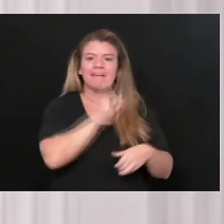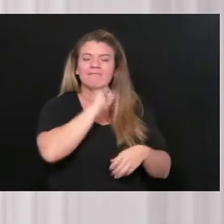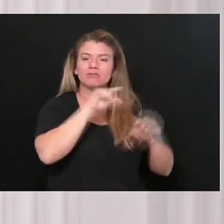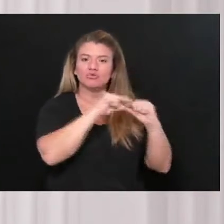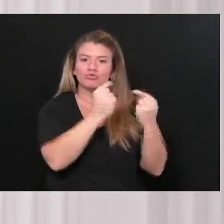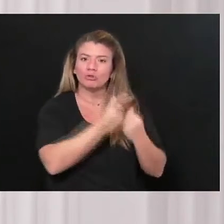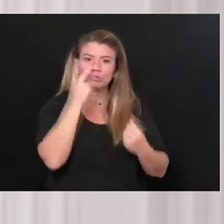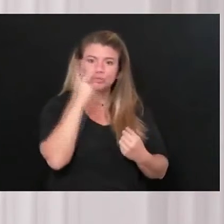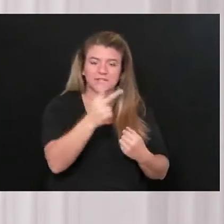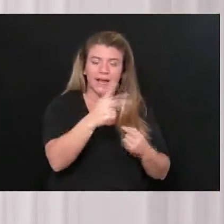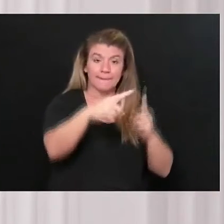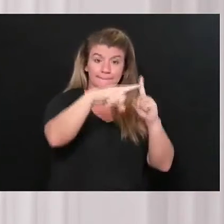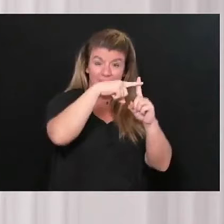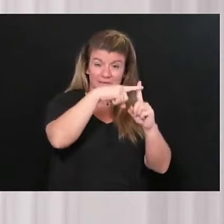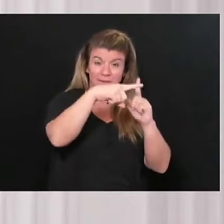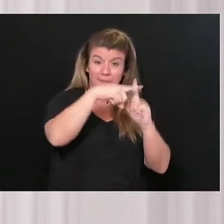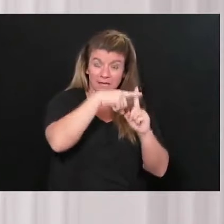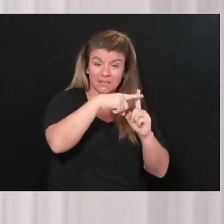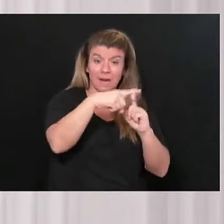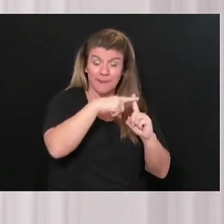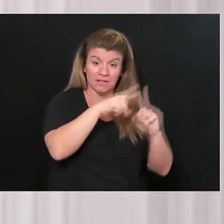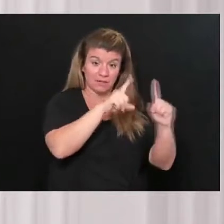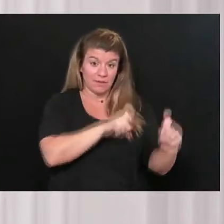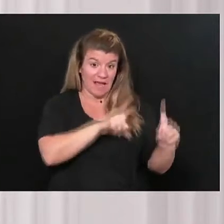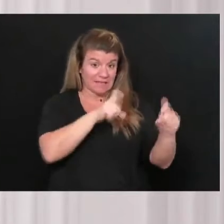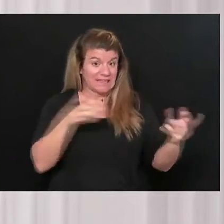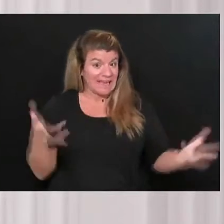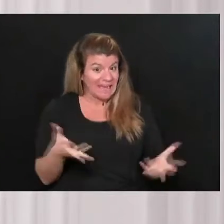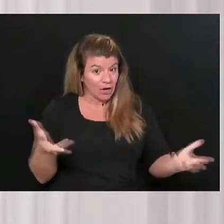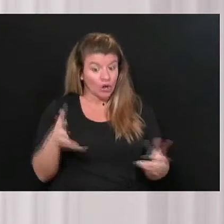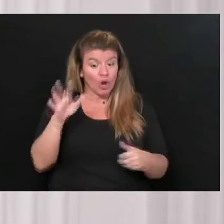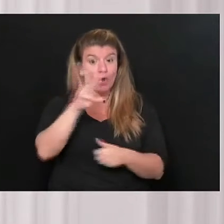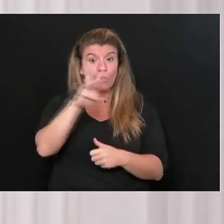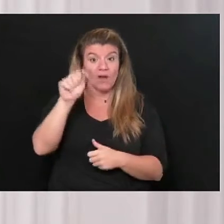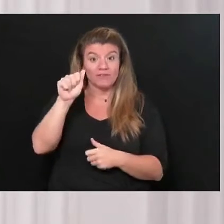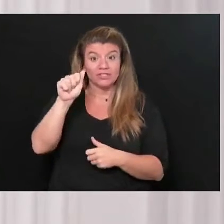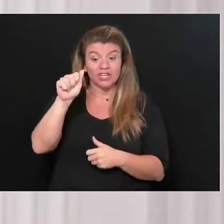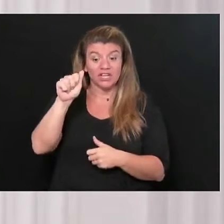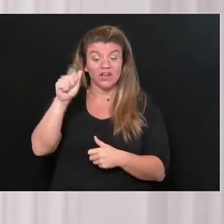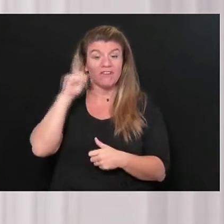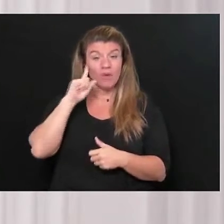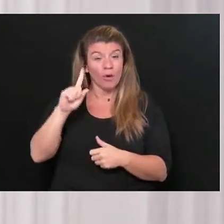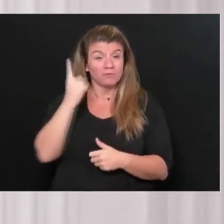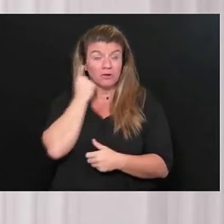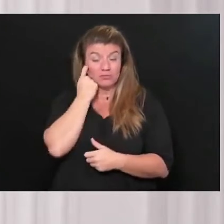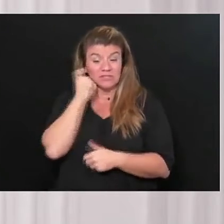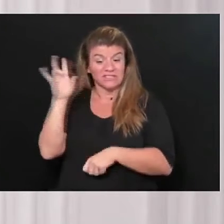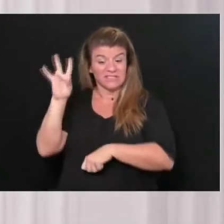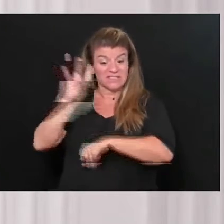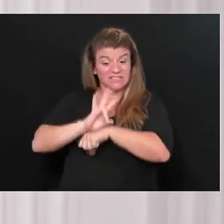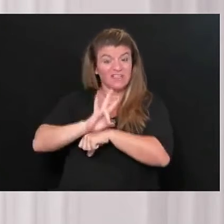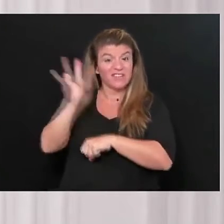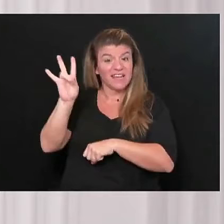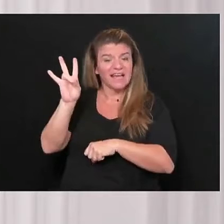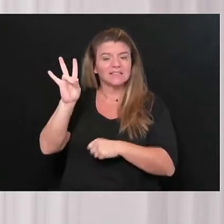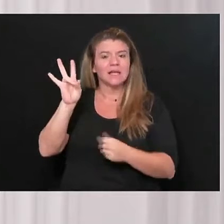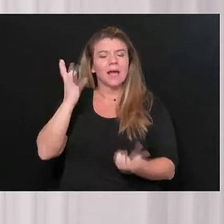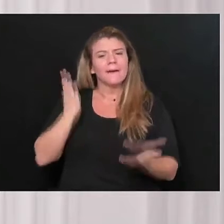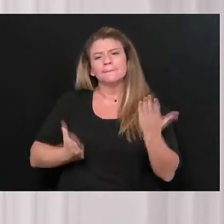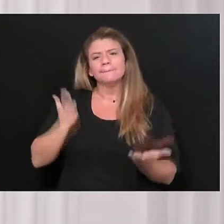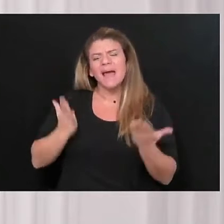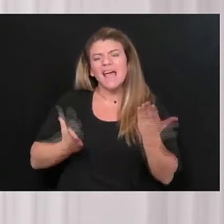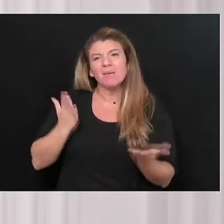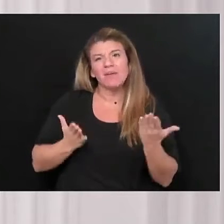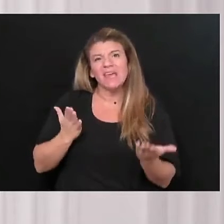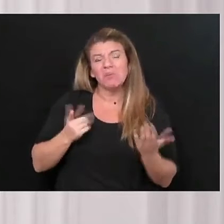positive tests in the state of West Virginia over the last seven days, perhaps as recent